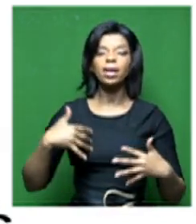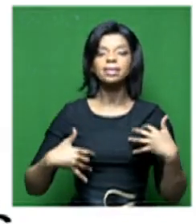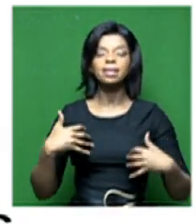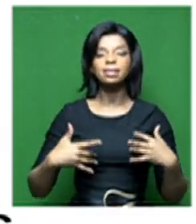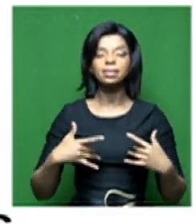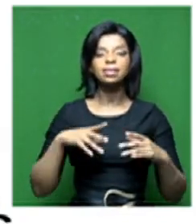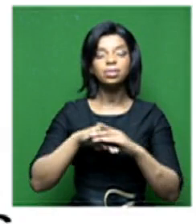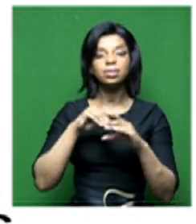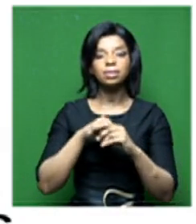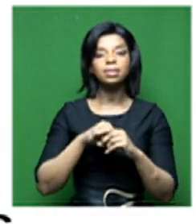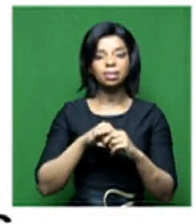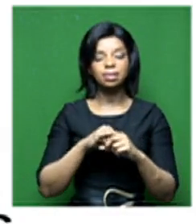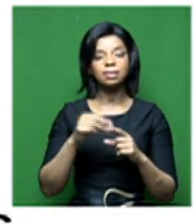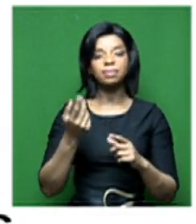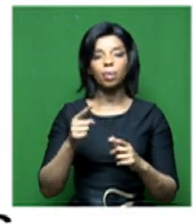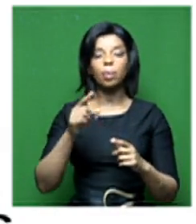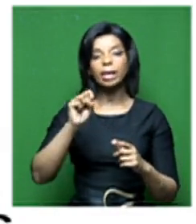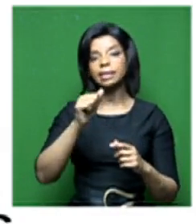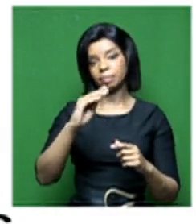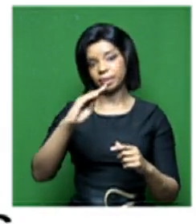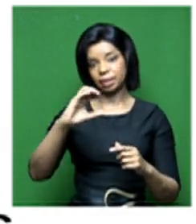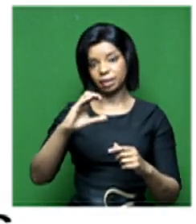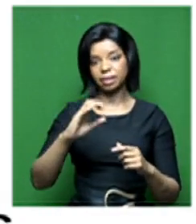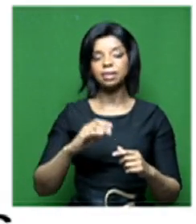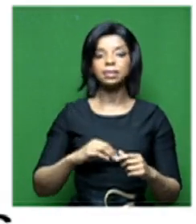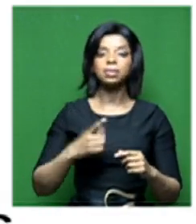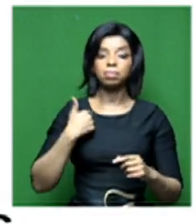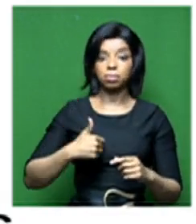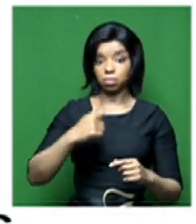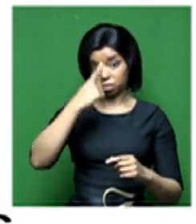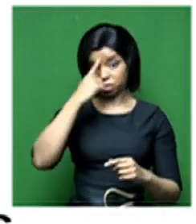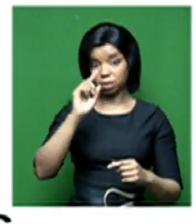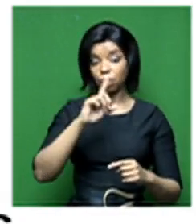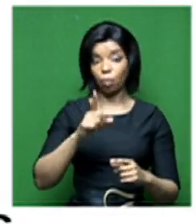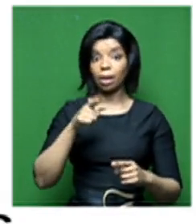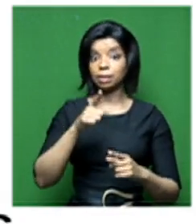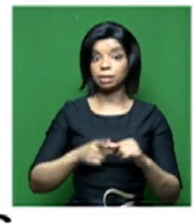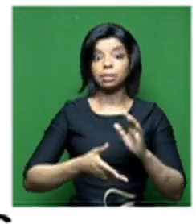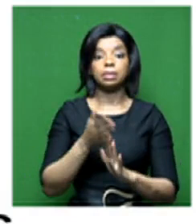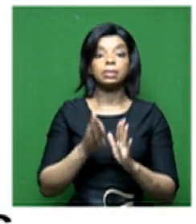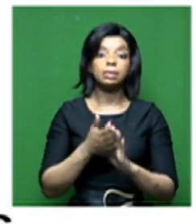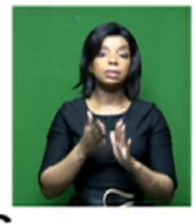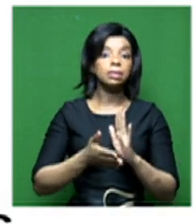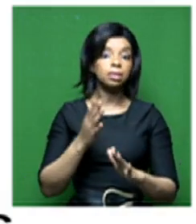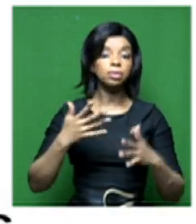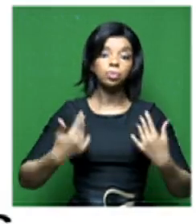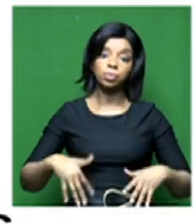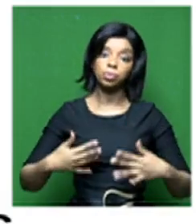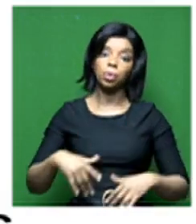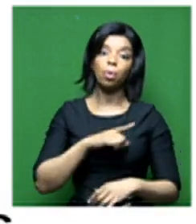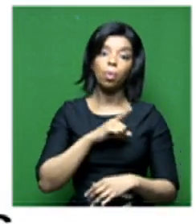to the SABC screens, I think it would also go a long way because then there is correlation between that and,